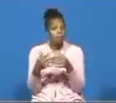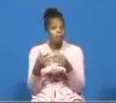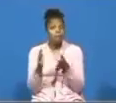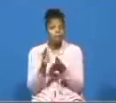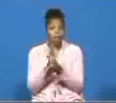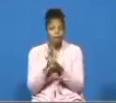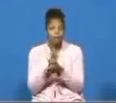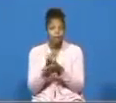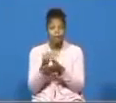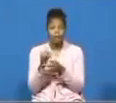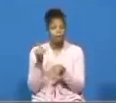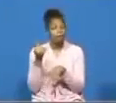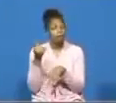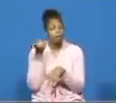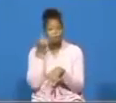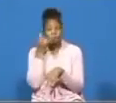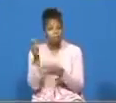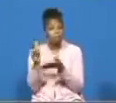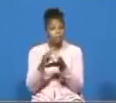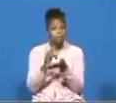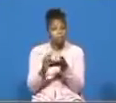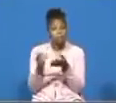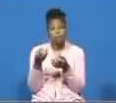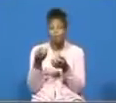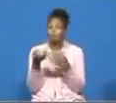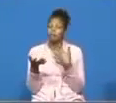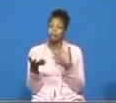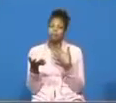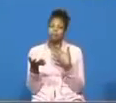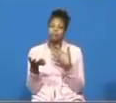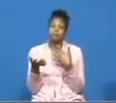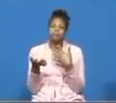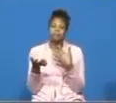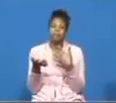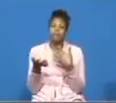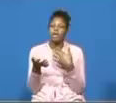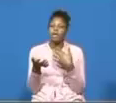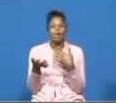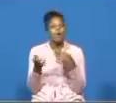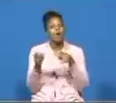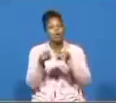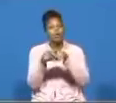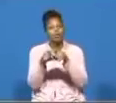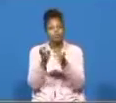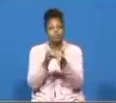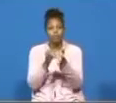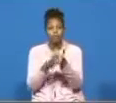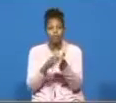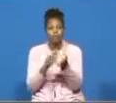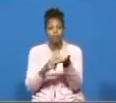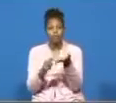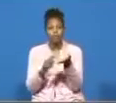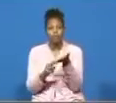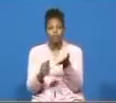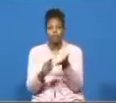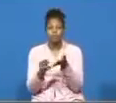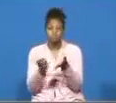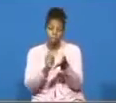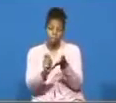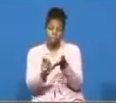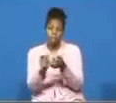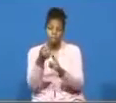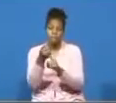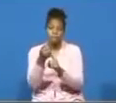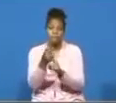make sure that you will take note of the various texts sometimes we just quote them you can note